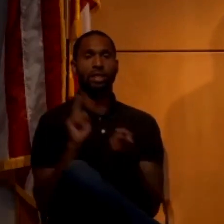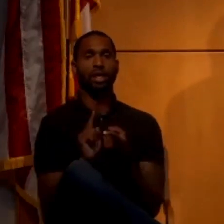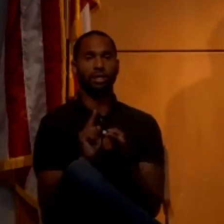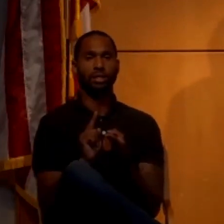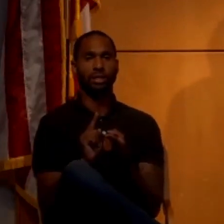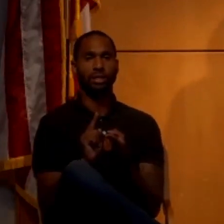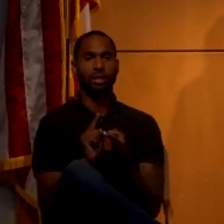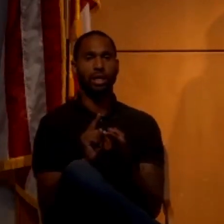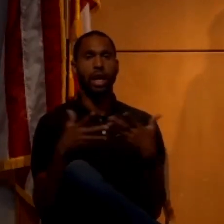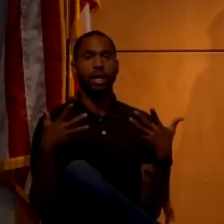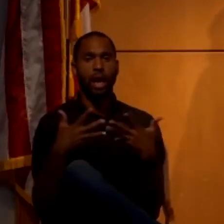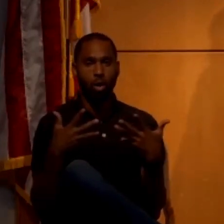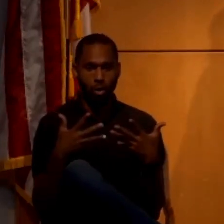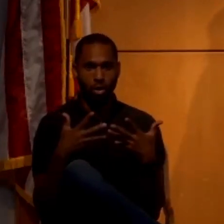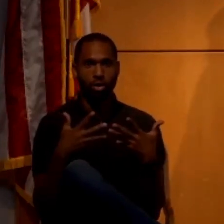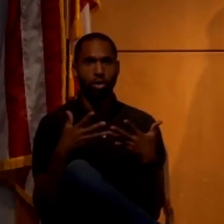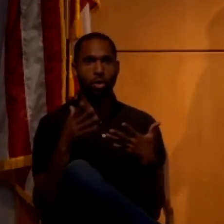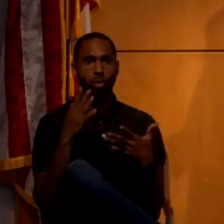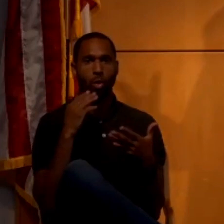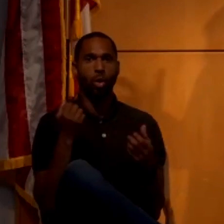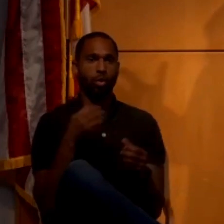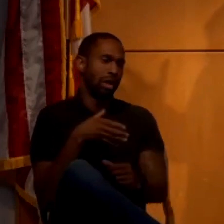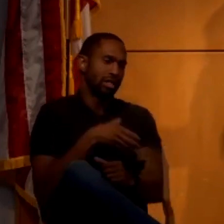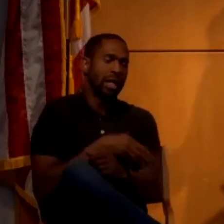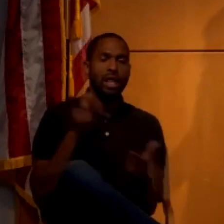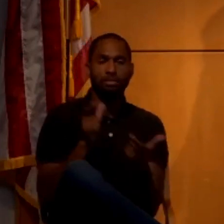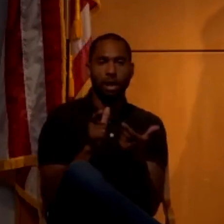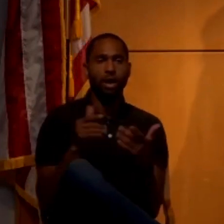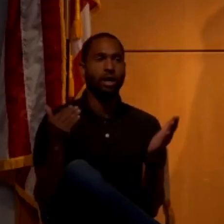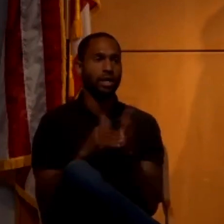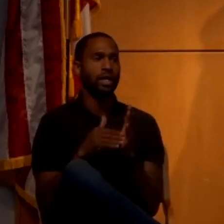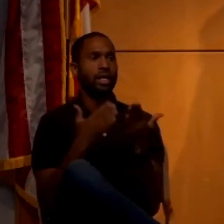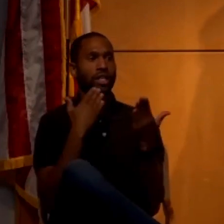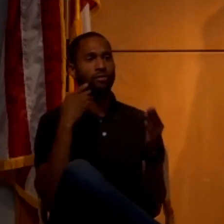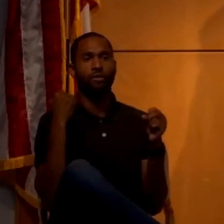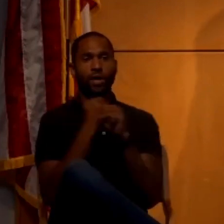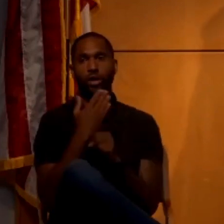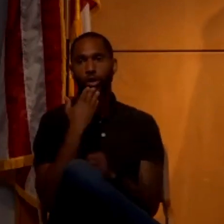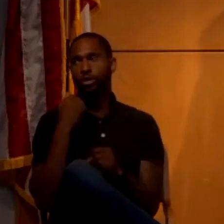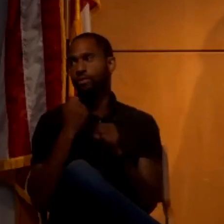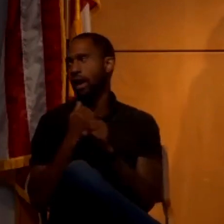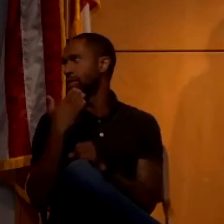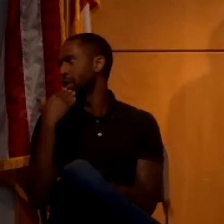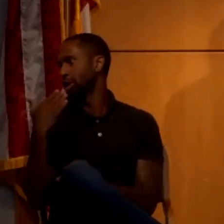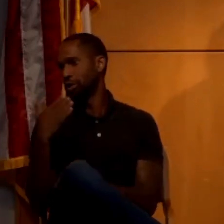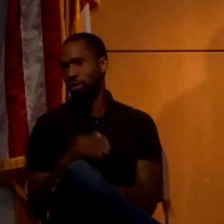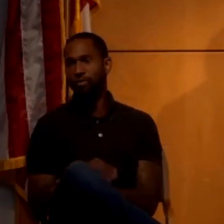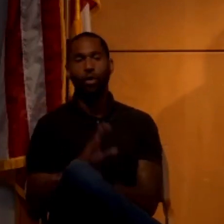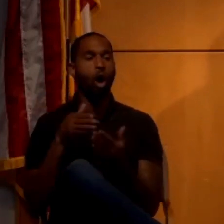power of these, uh, these things are going to hold. So again, thank you for fighting the good fight for all of us.